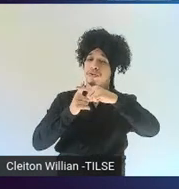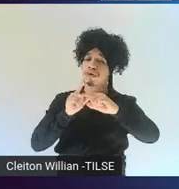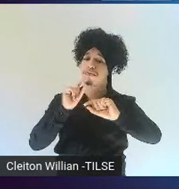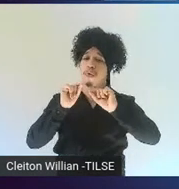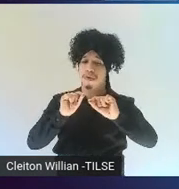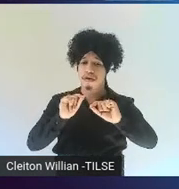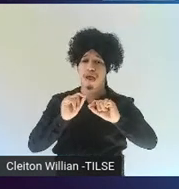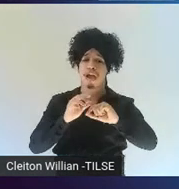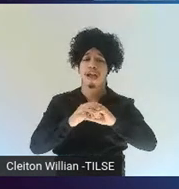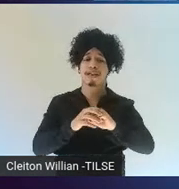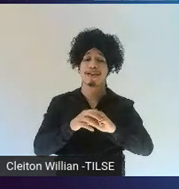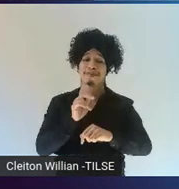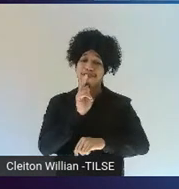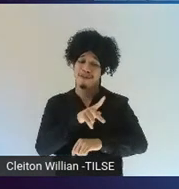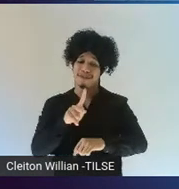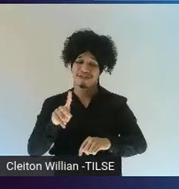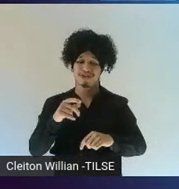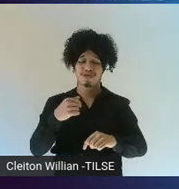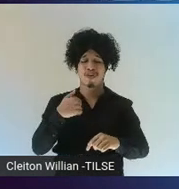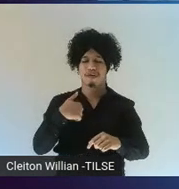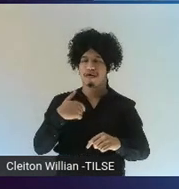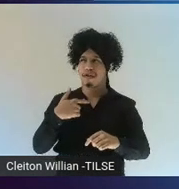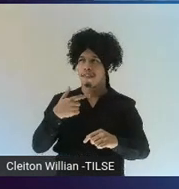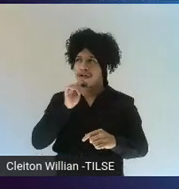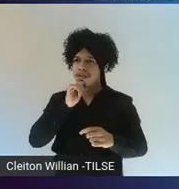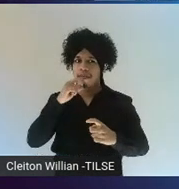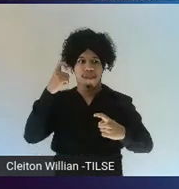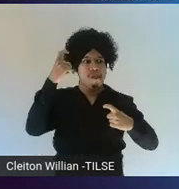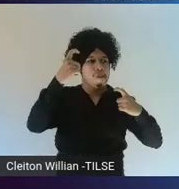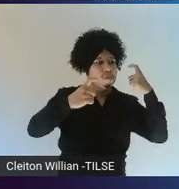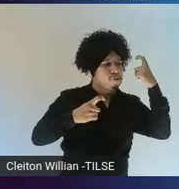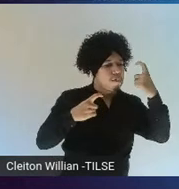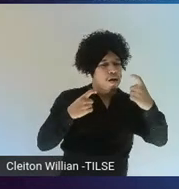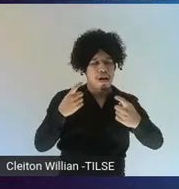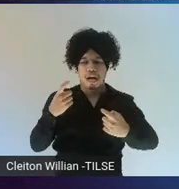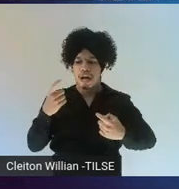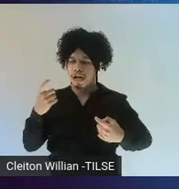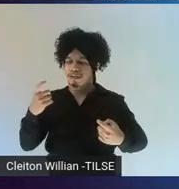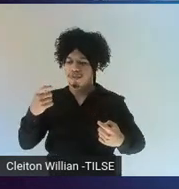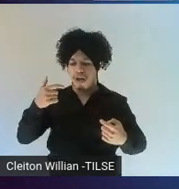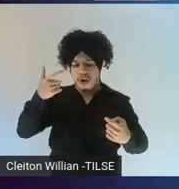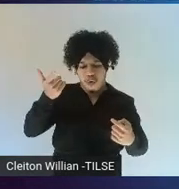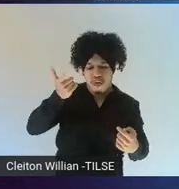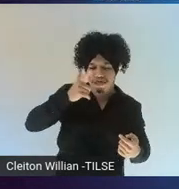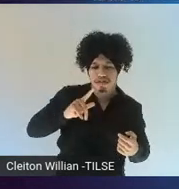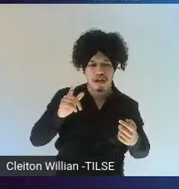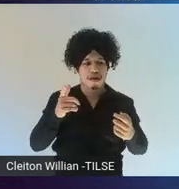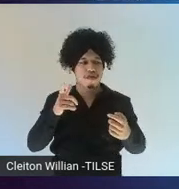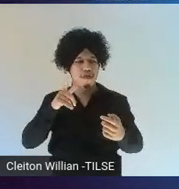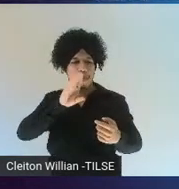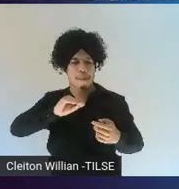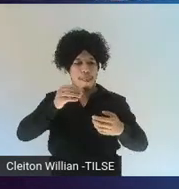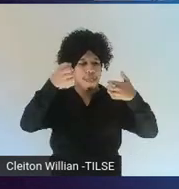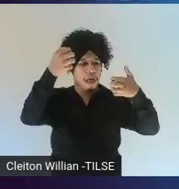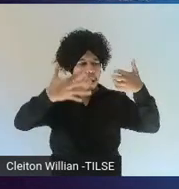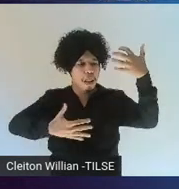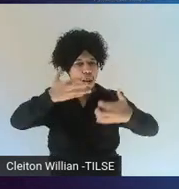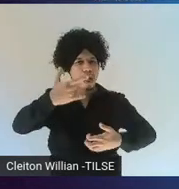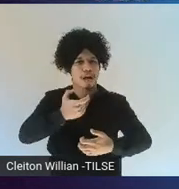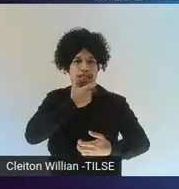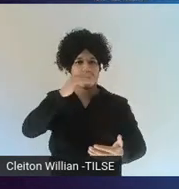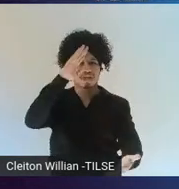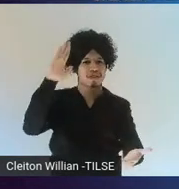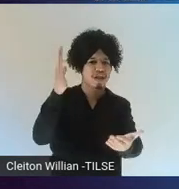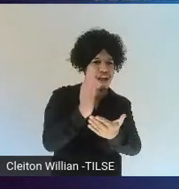less concerned about their ability to lecture in English because the students were